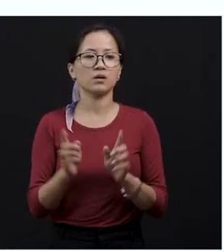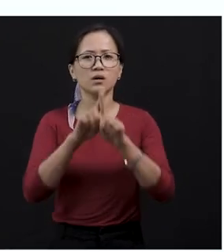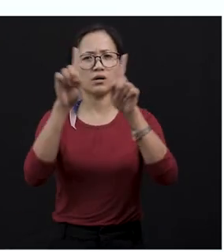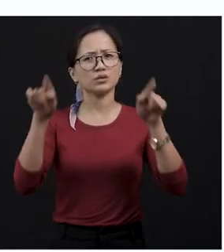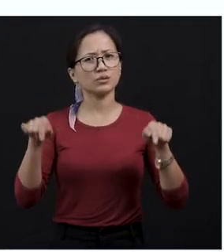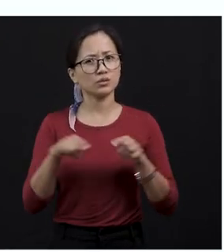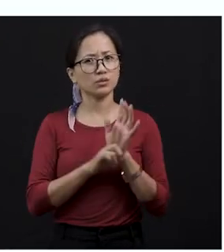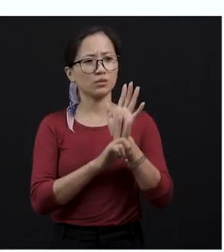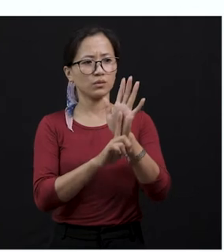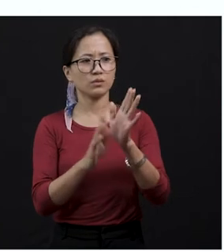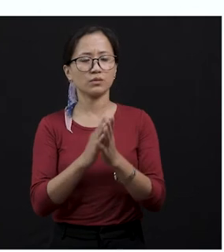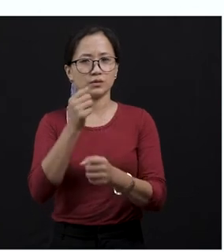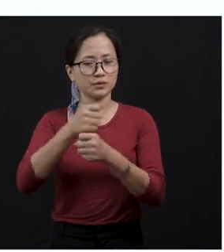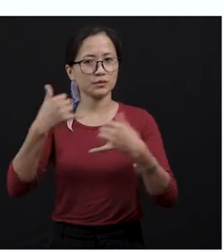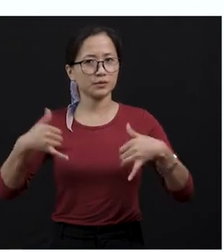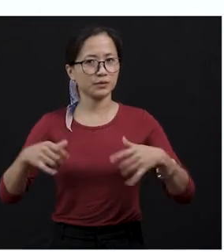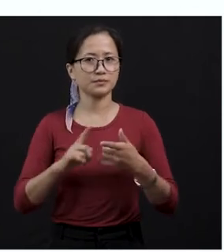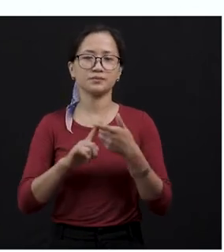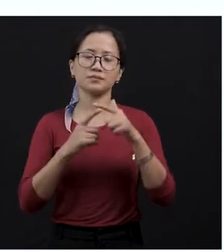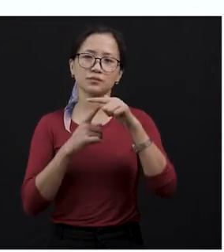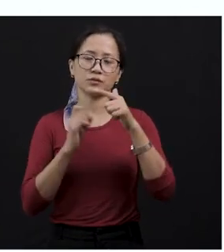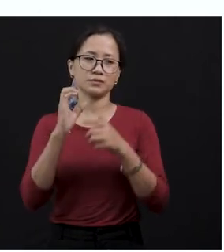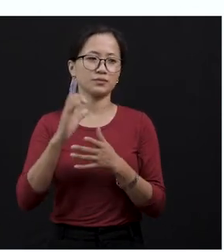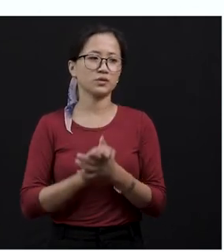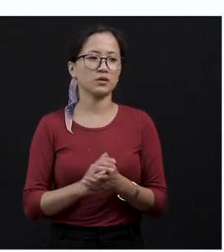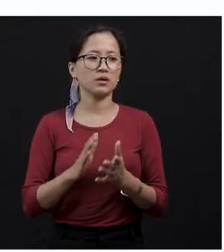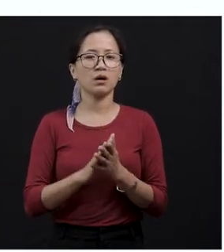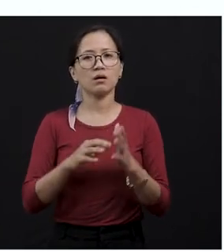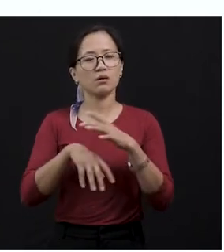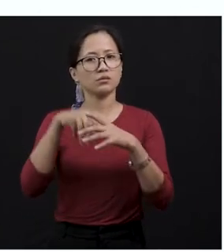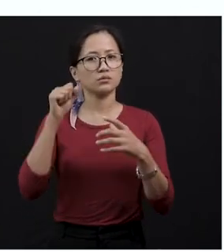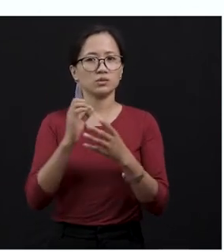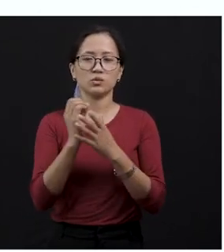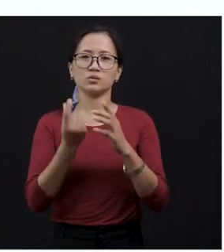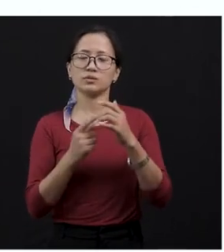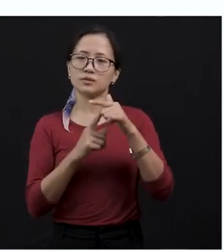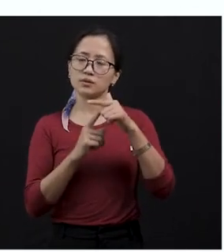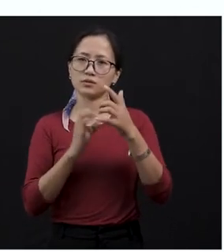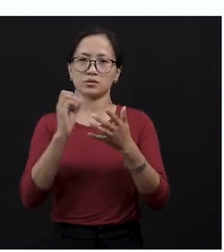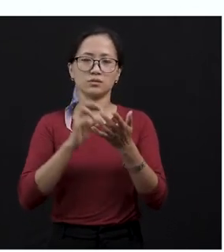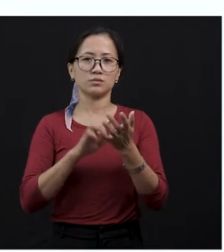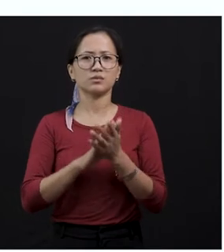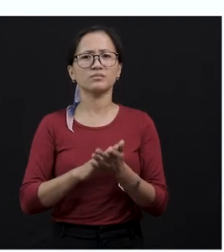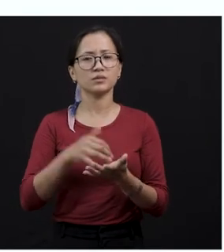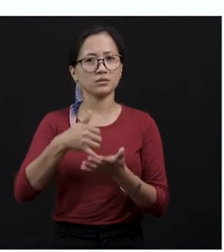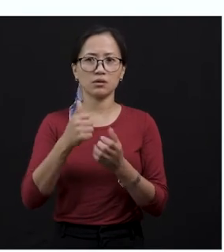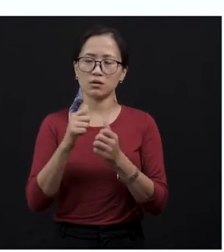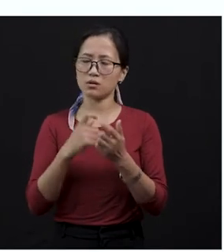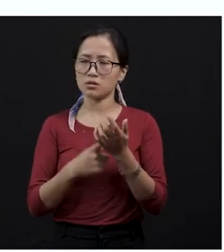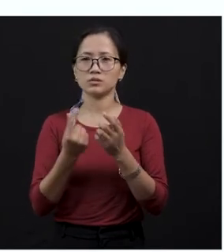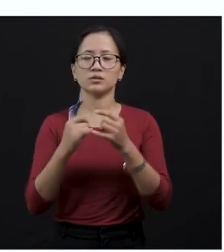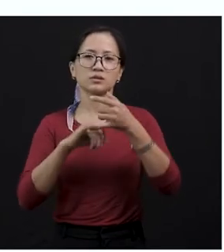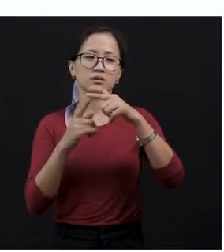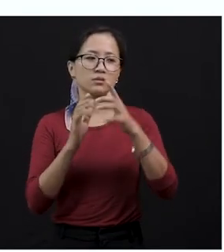show or a game, etc. The outcome, result. Outcome, result. Mesmerize,